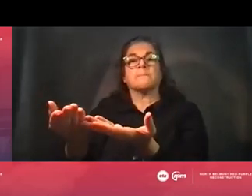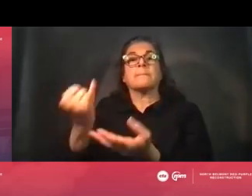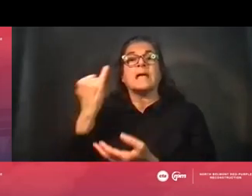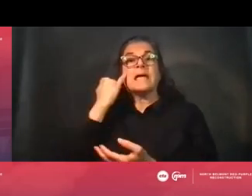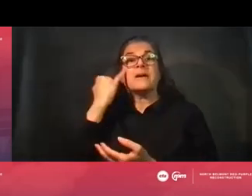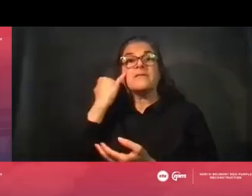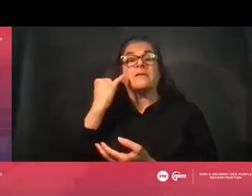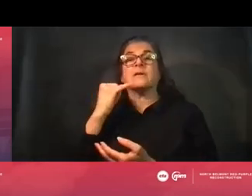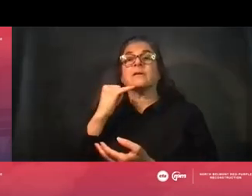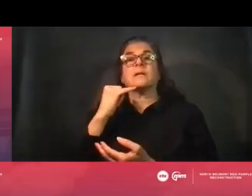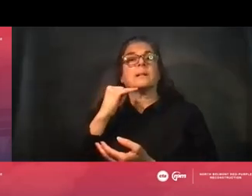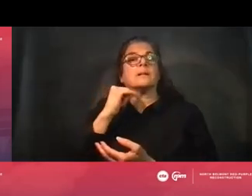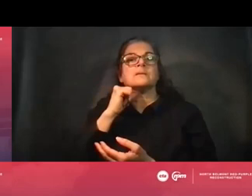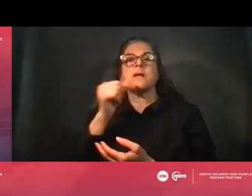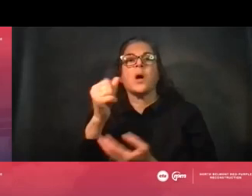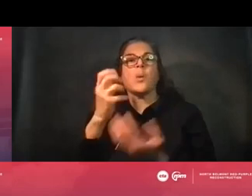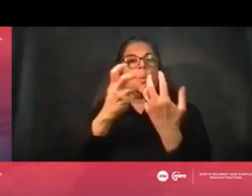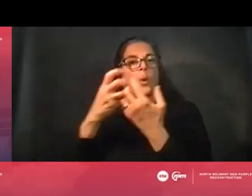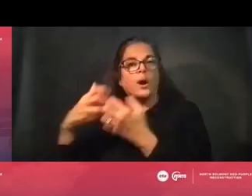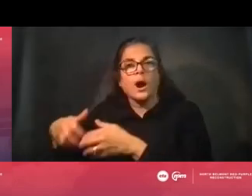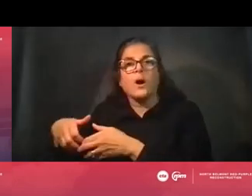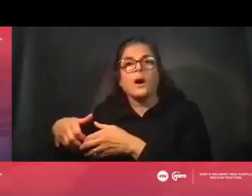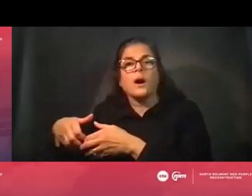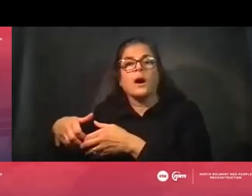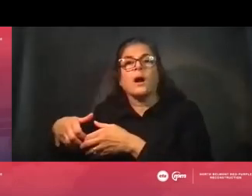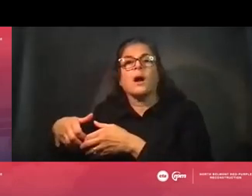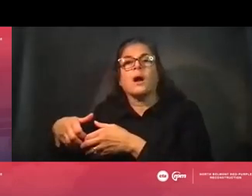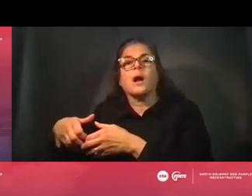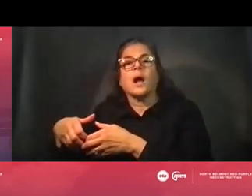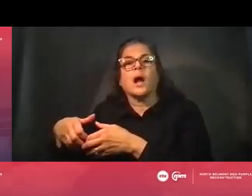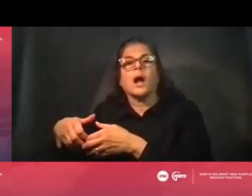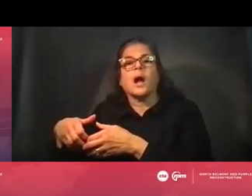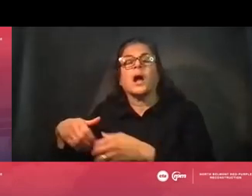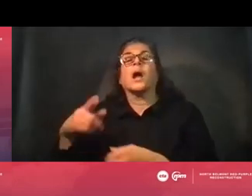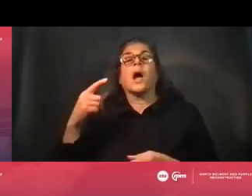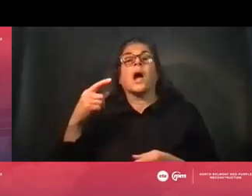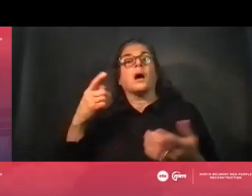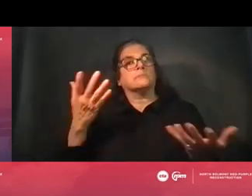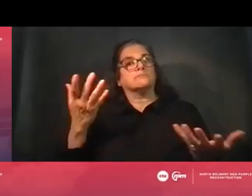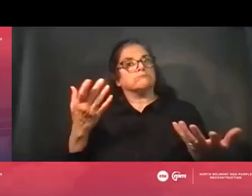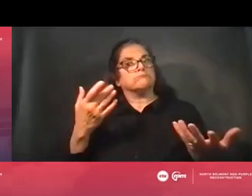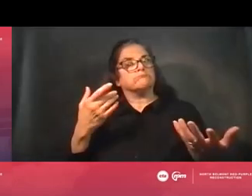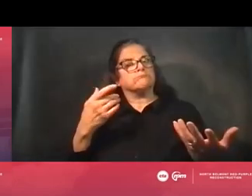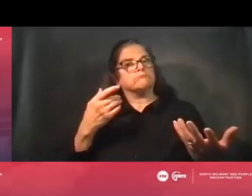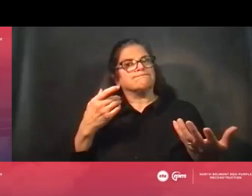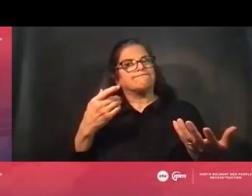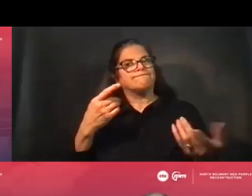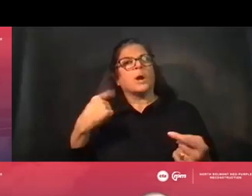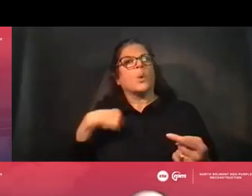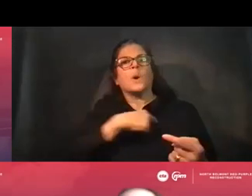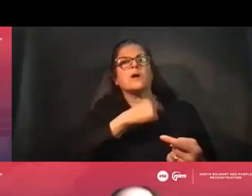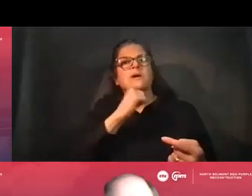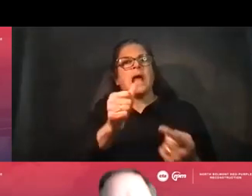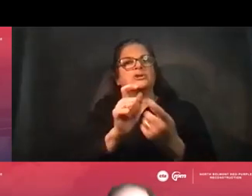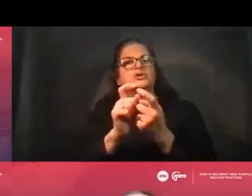for you or there's issues, I won't disagree. I'll only say that we're not making any changes